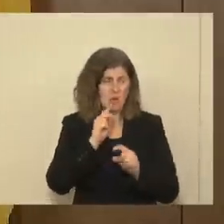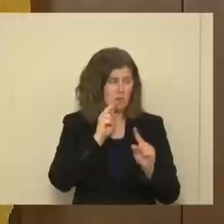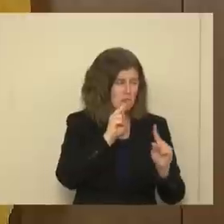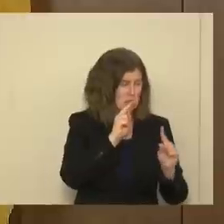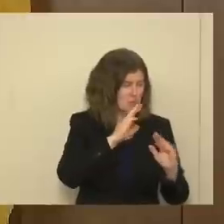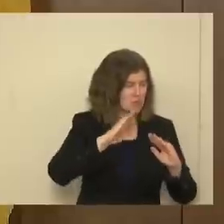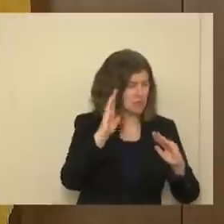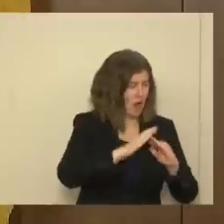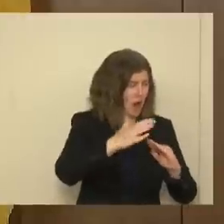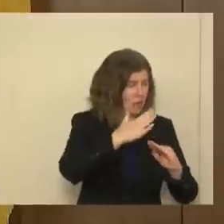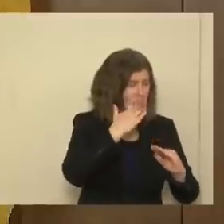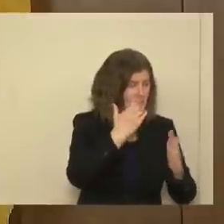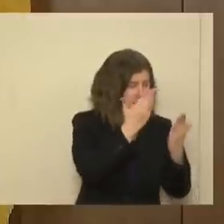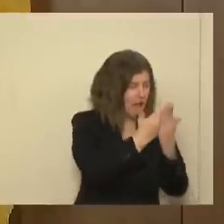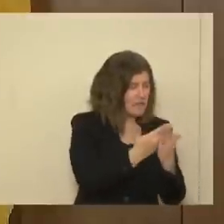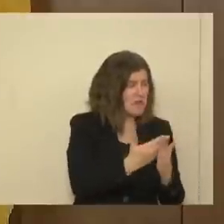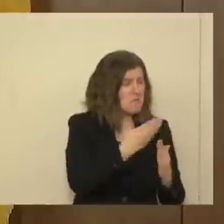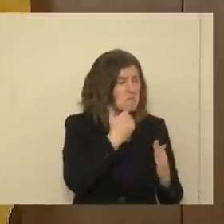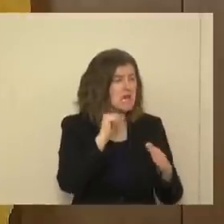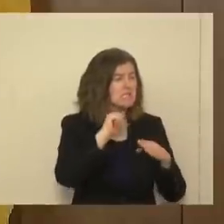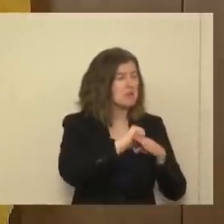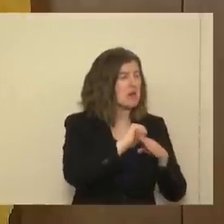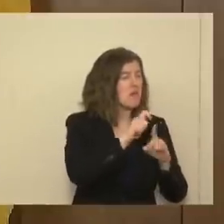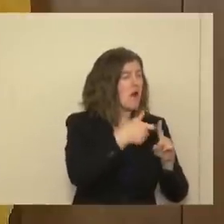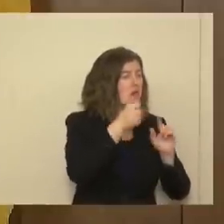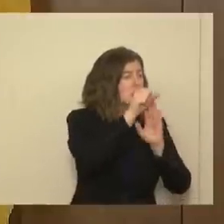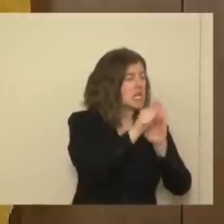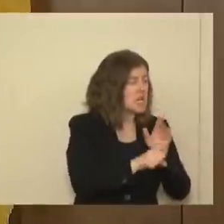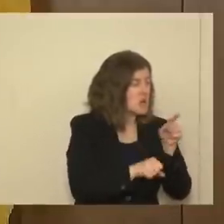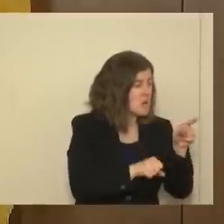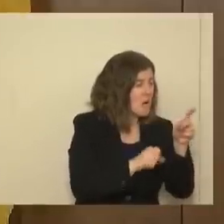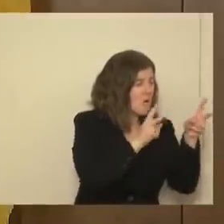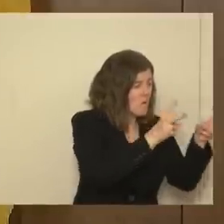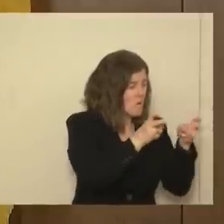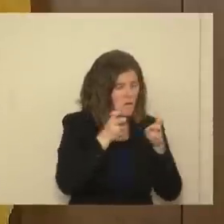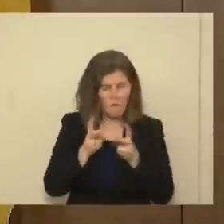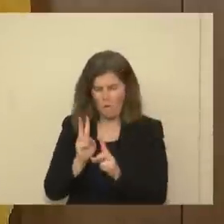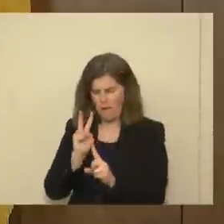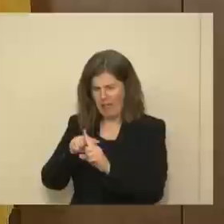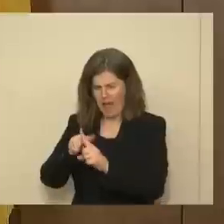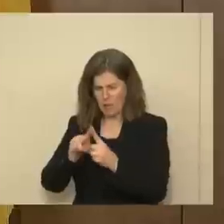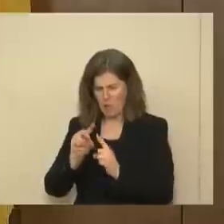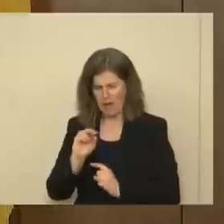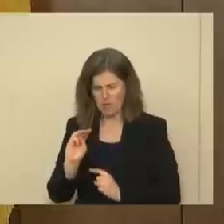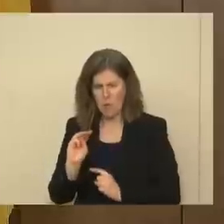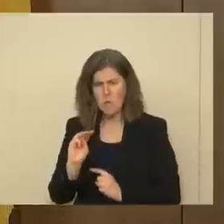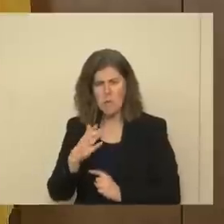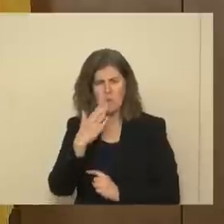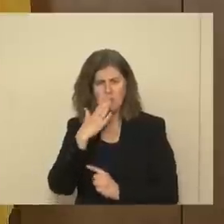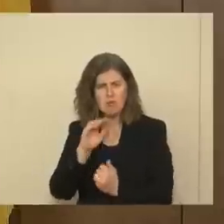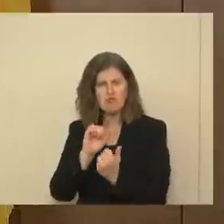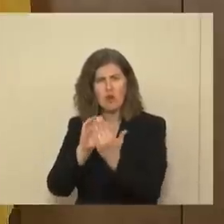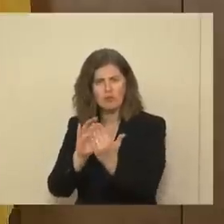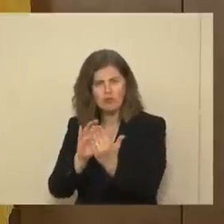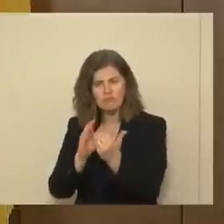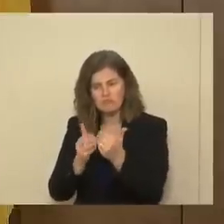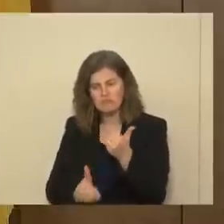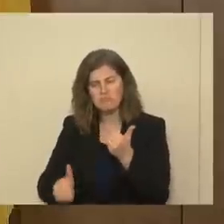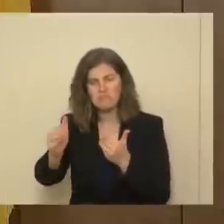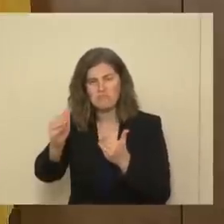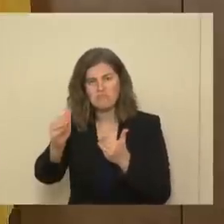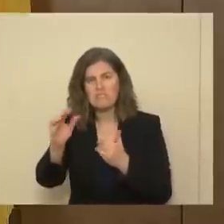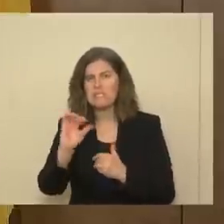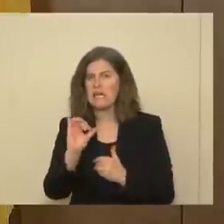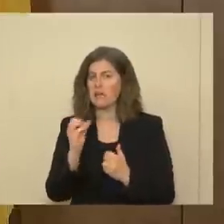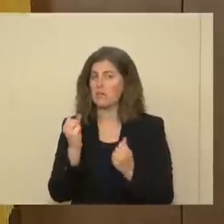evidence, best practices of other states, and that we have a meaningful application of this effort moving forward. And